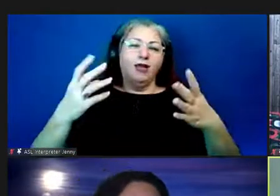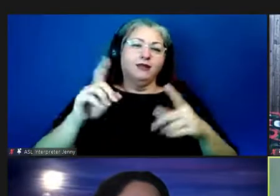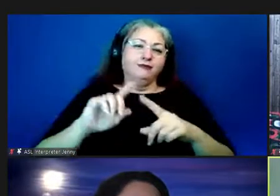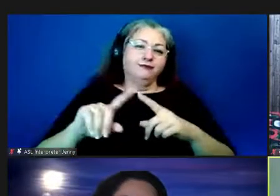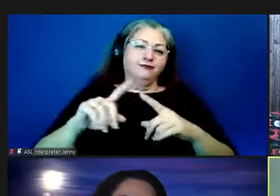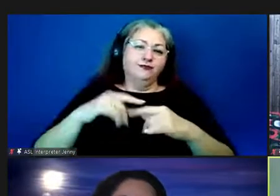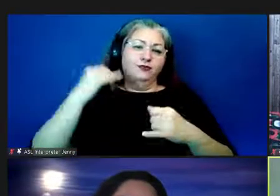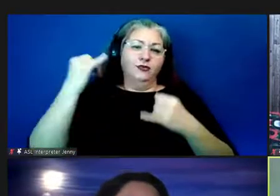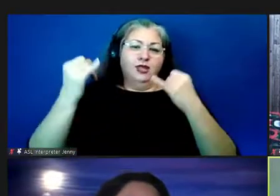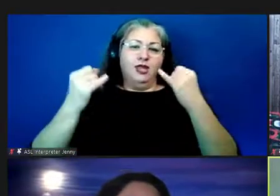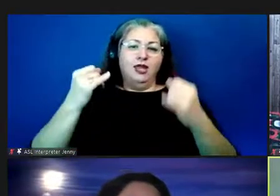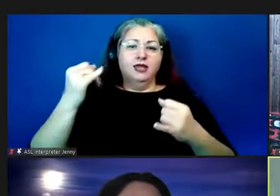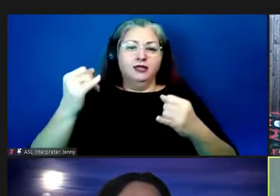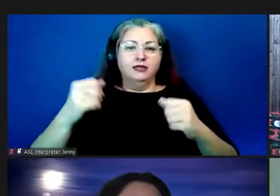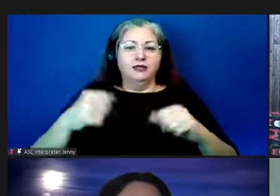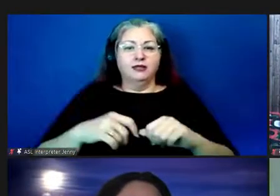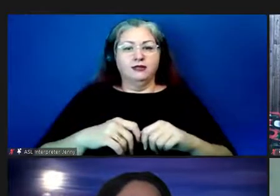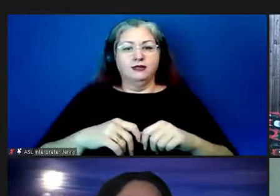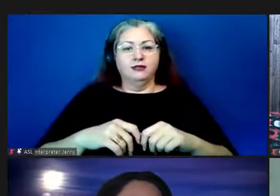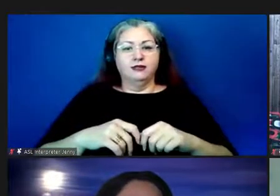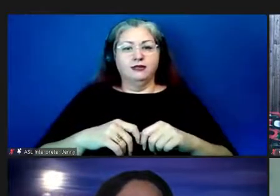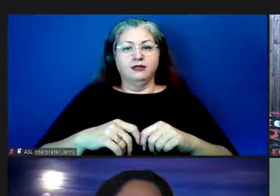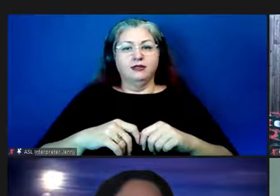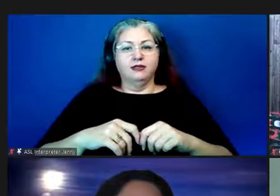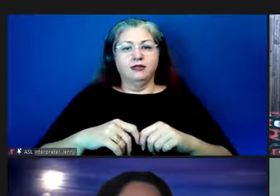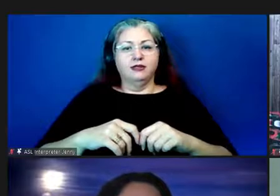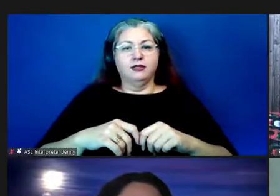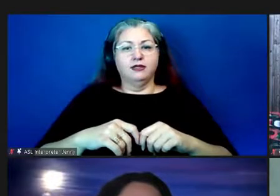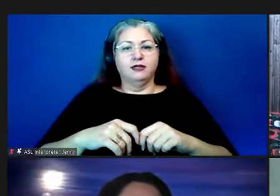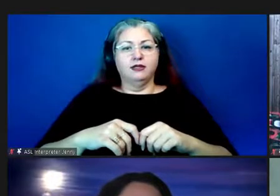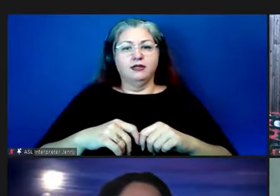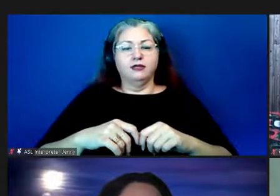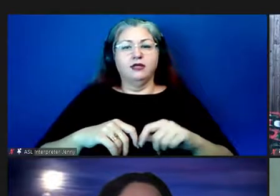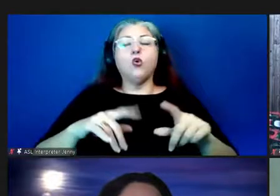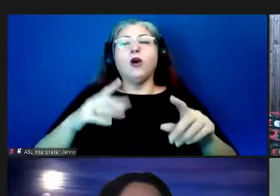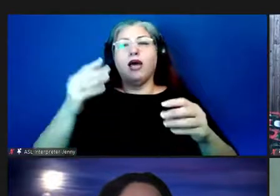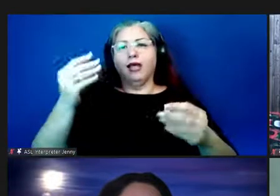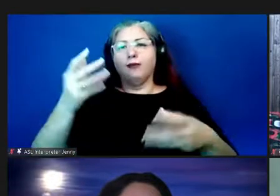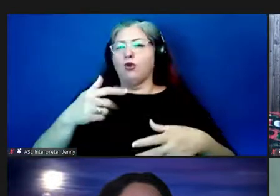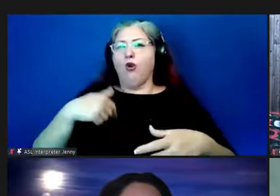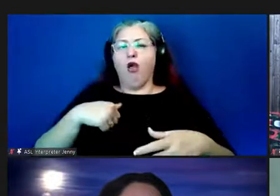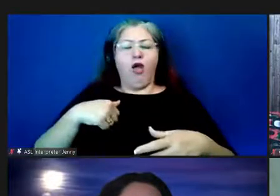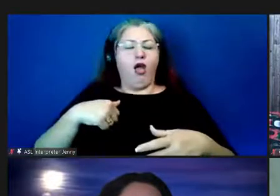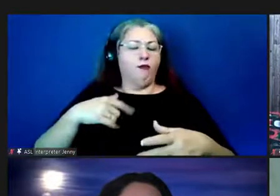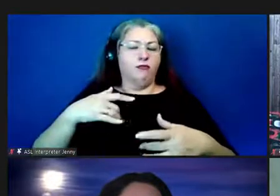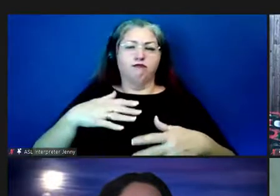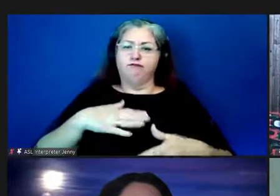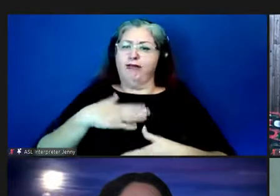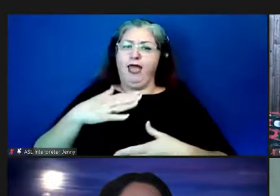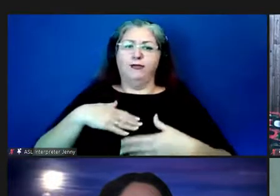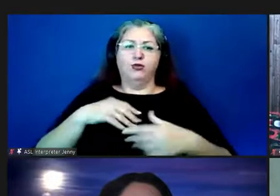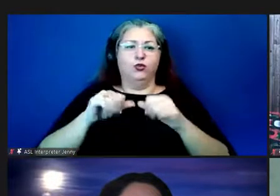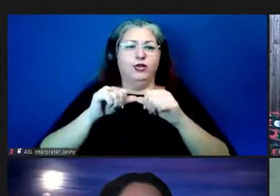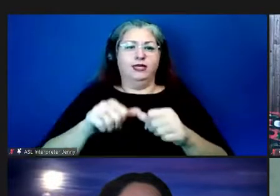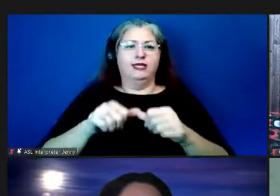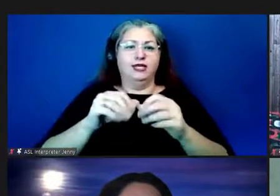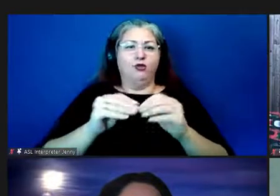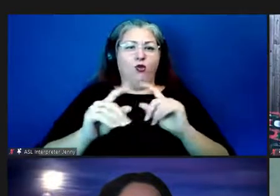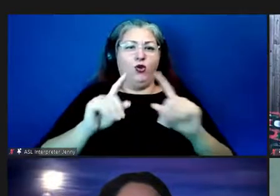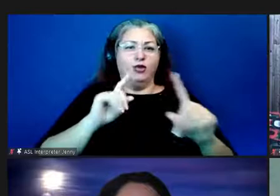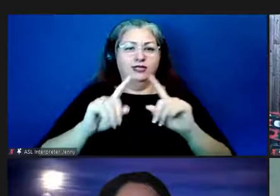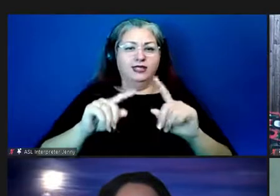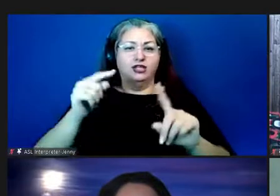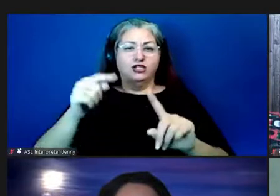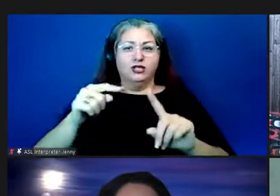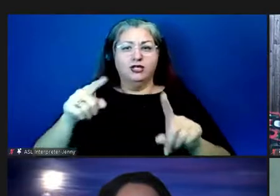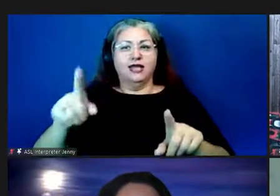um that have come to mind yeah uh i yeah let me know i'd be happy to continue the discussion on that